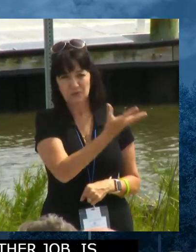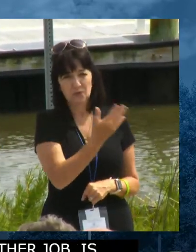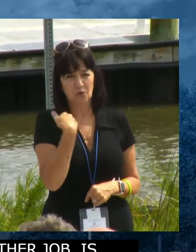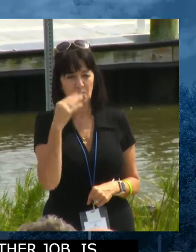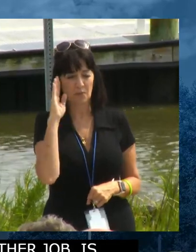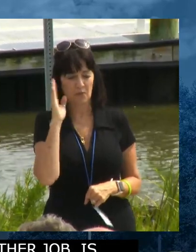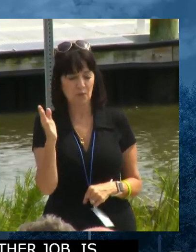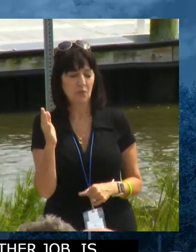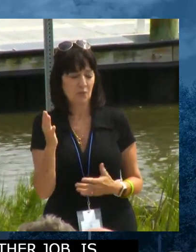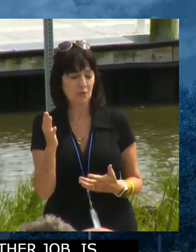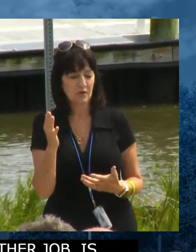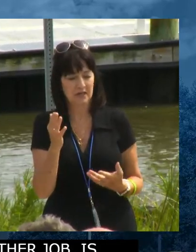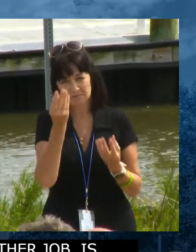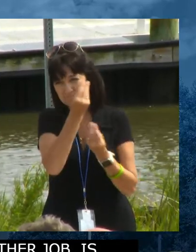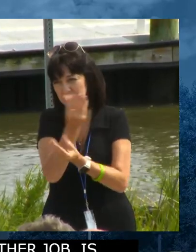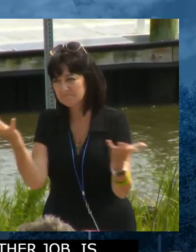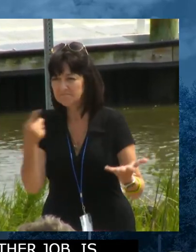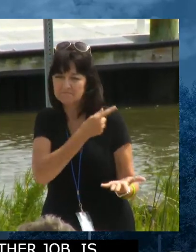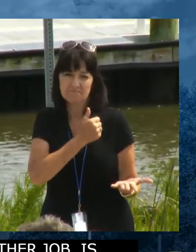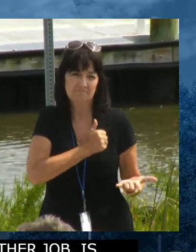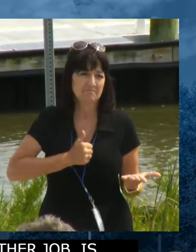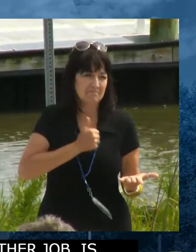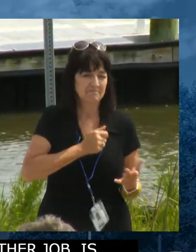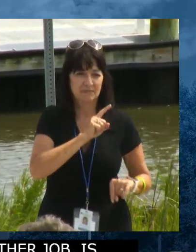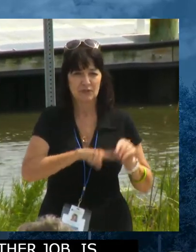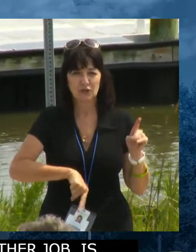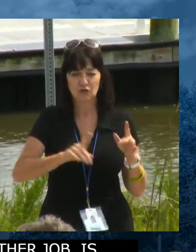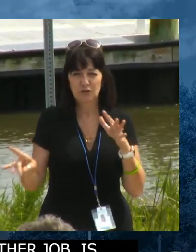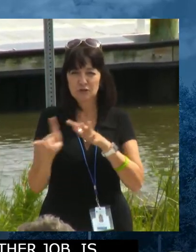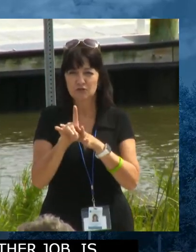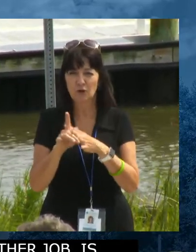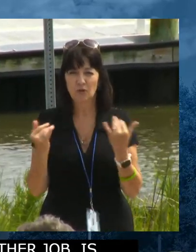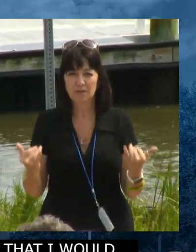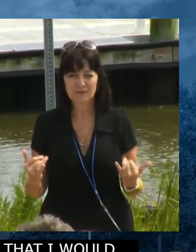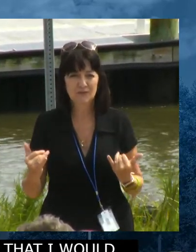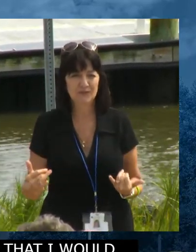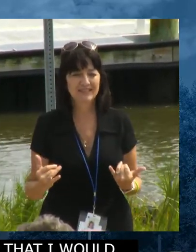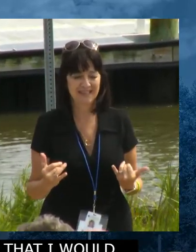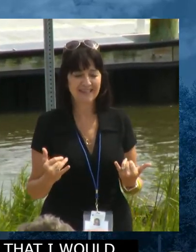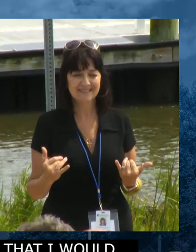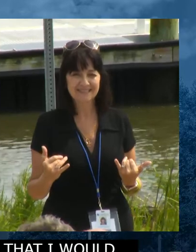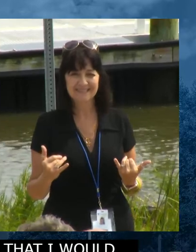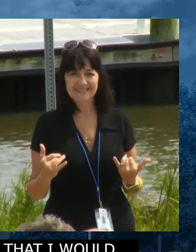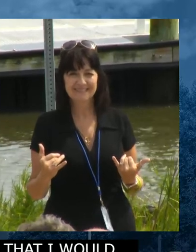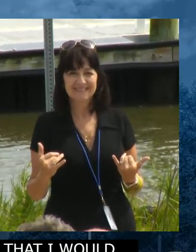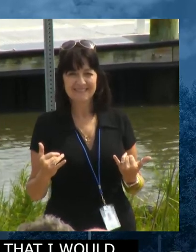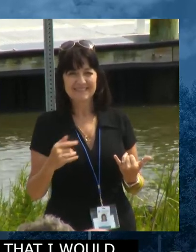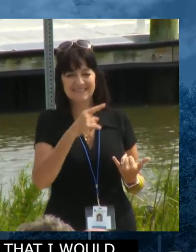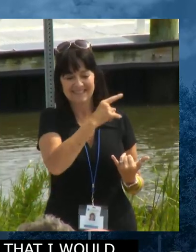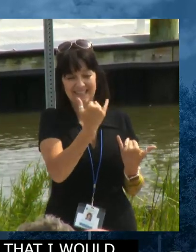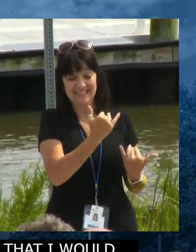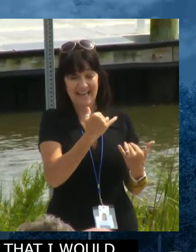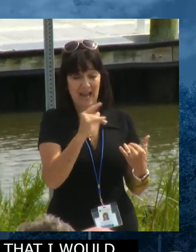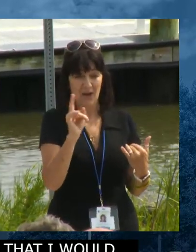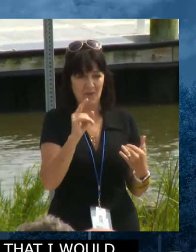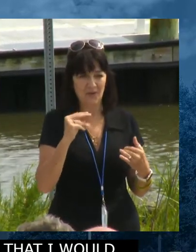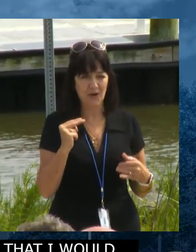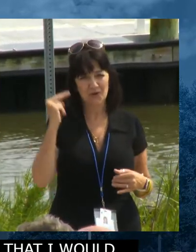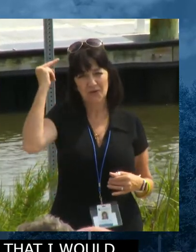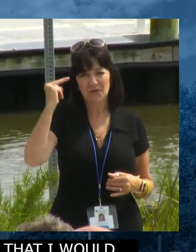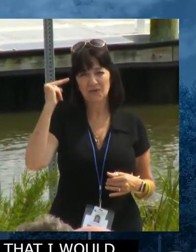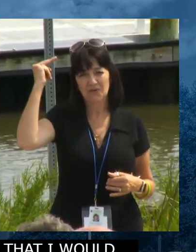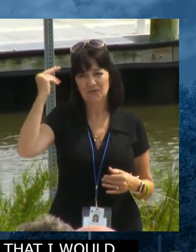his regrets and, and the fact that he is, he is quietly excited in the northern part of the state. Um,